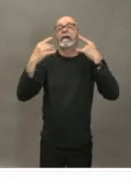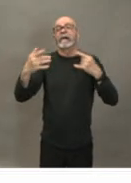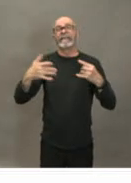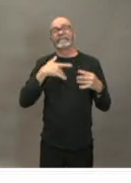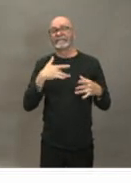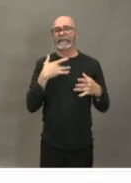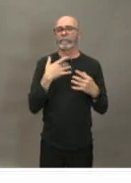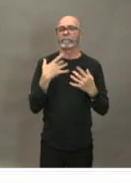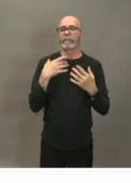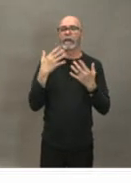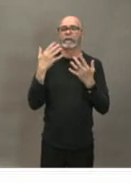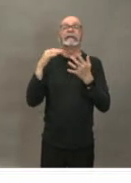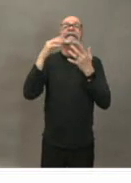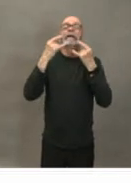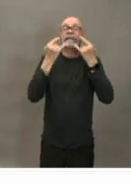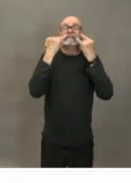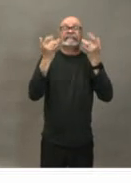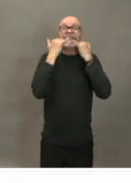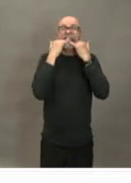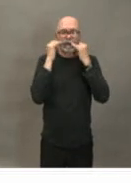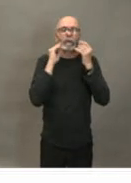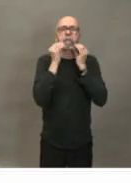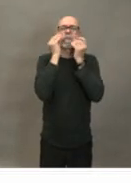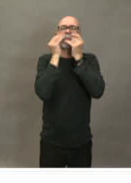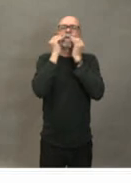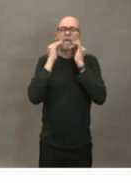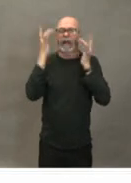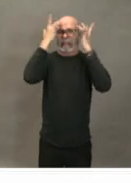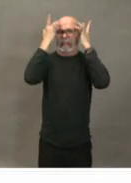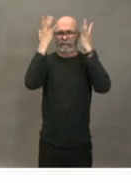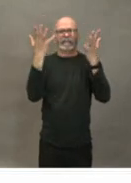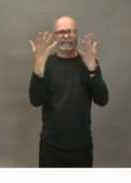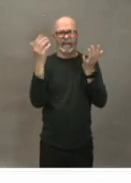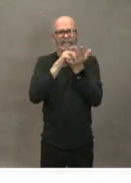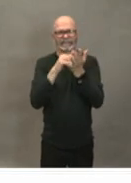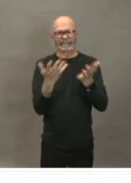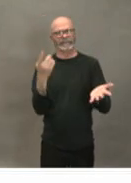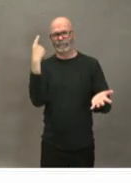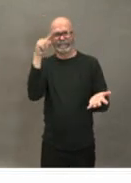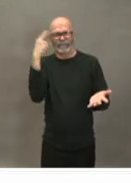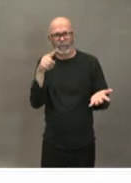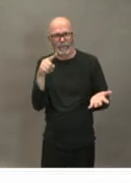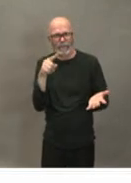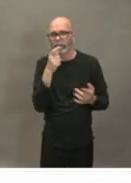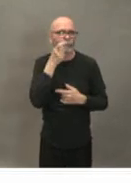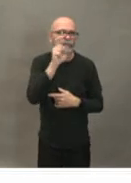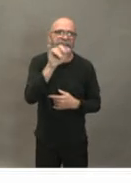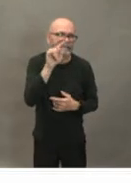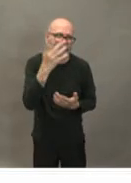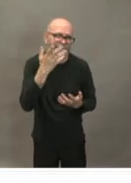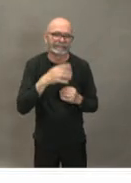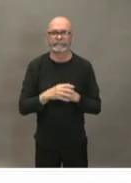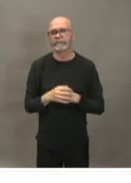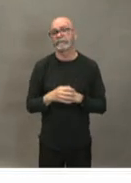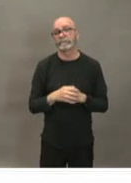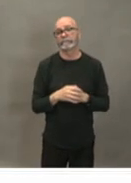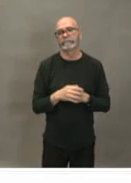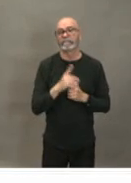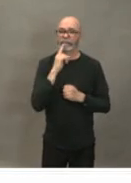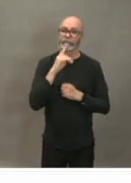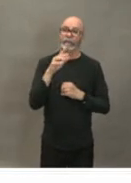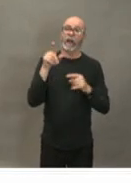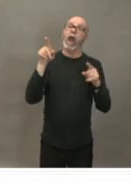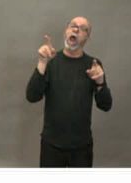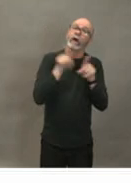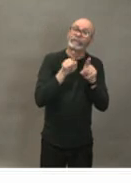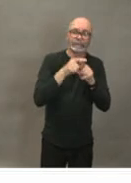but the third piece is is that we have a growing global supply issue around masks and gloves personal